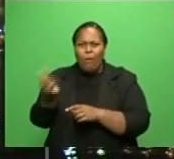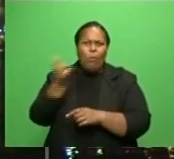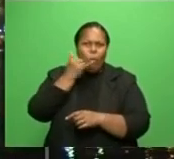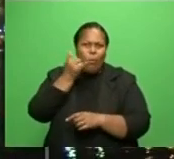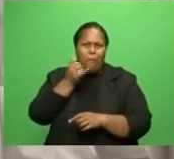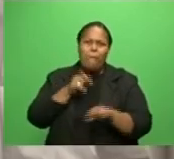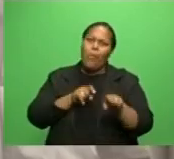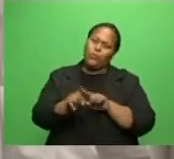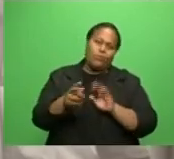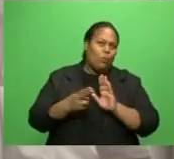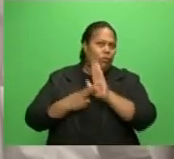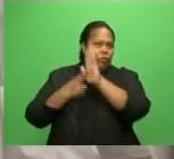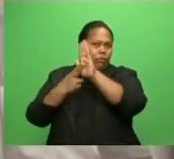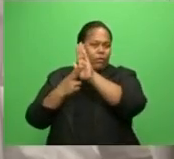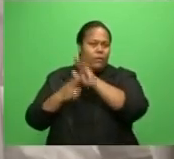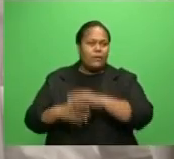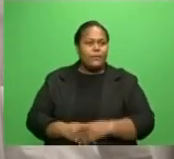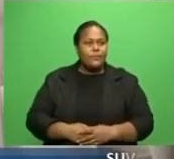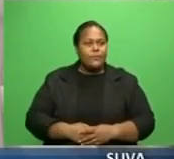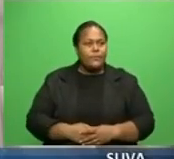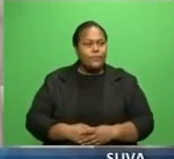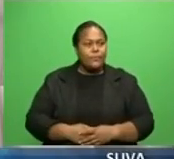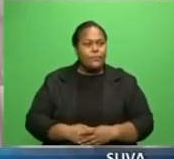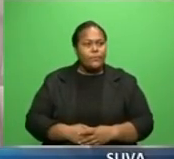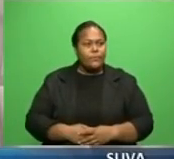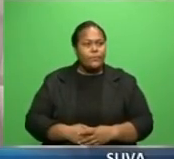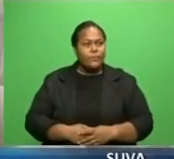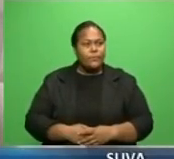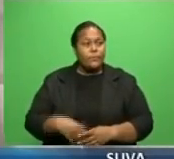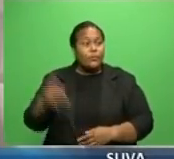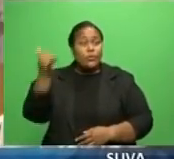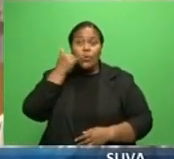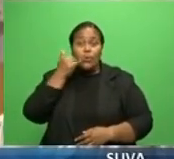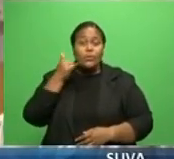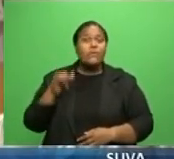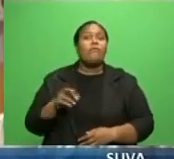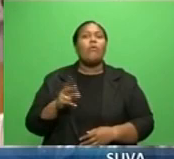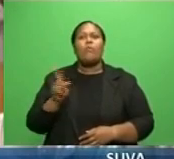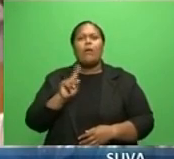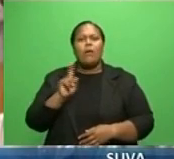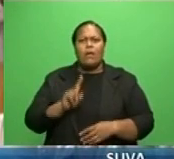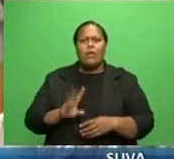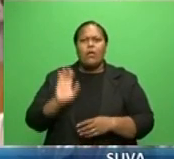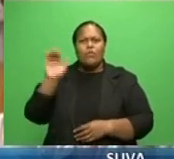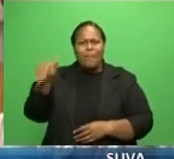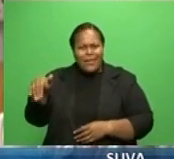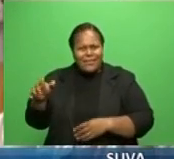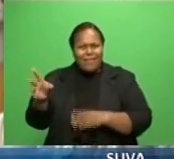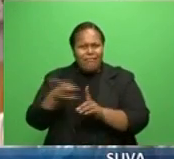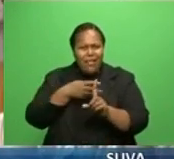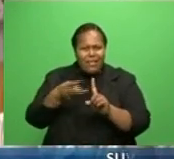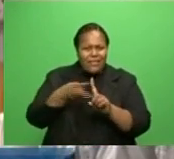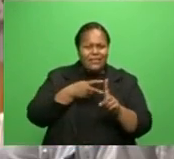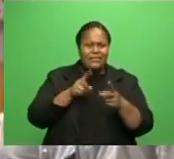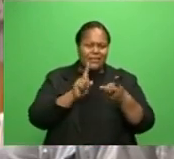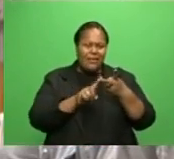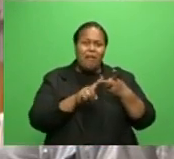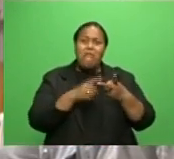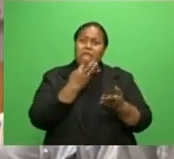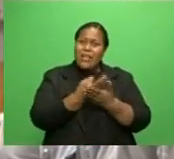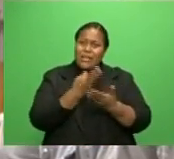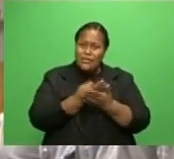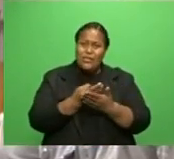reports. The calls made are mostly in relation to domestic violence, financial issues and attempted